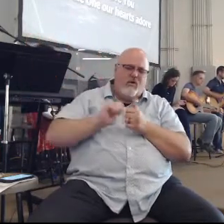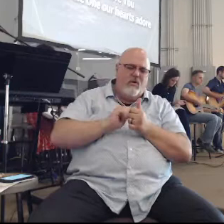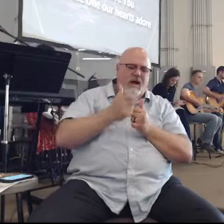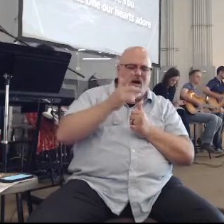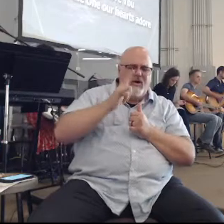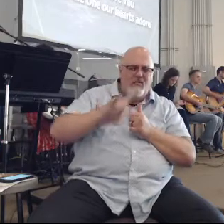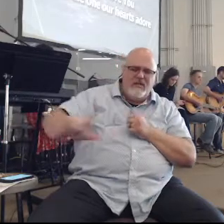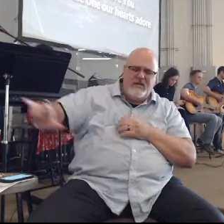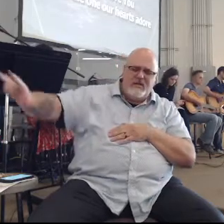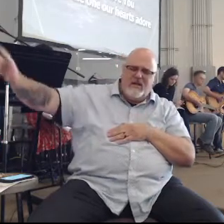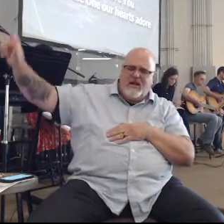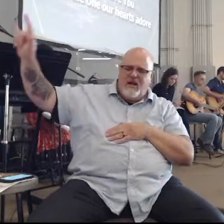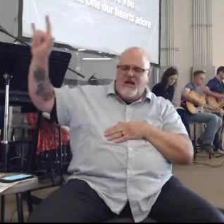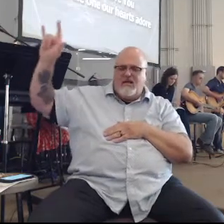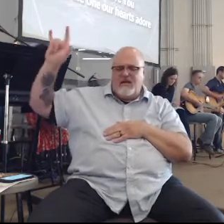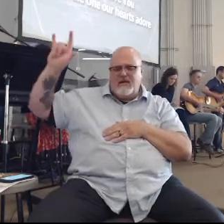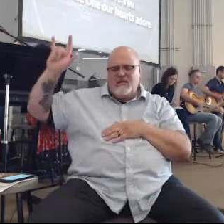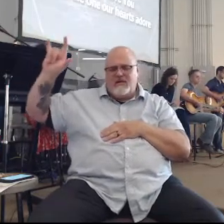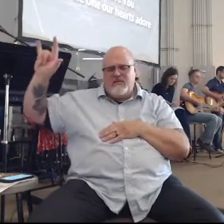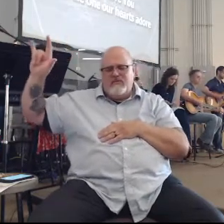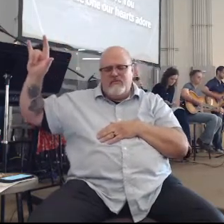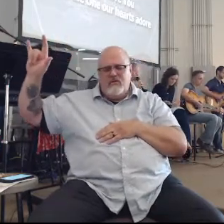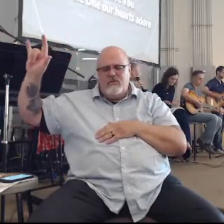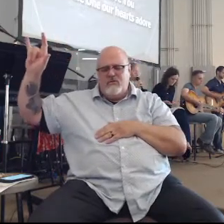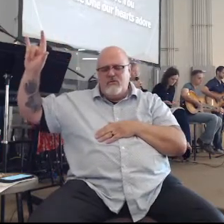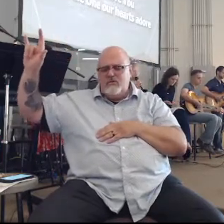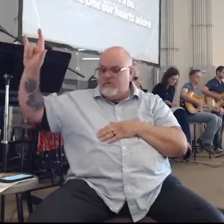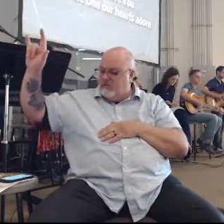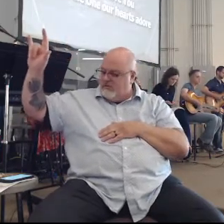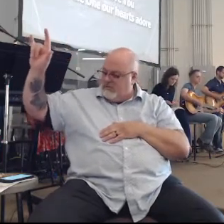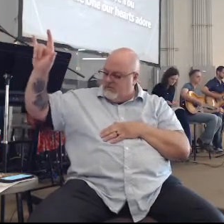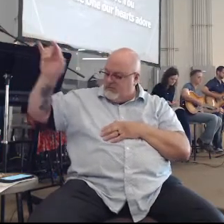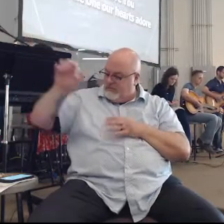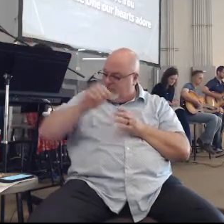Oh, how we love you.